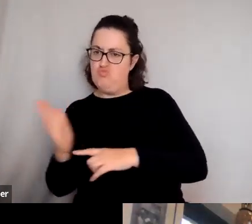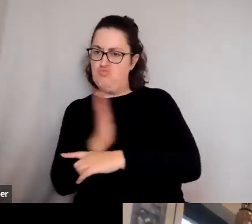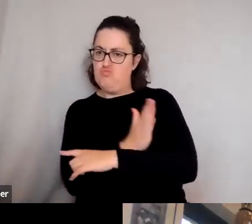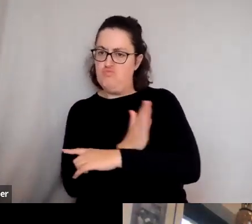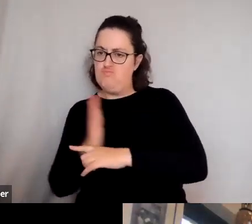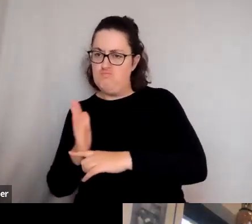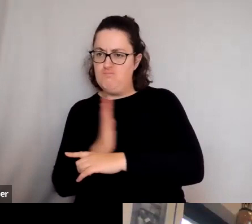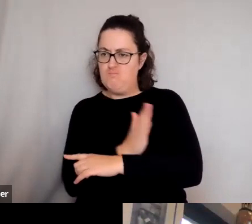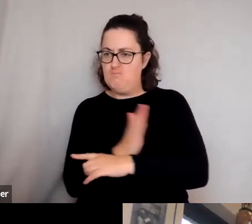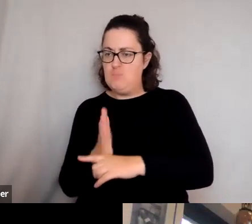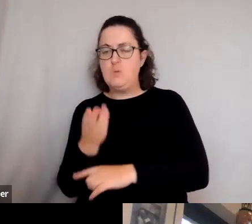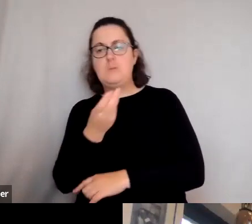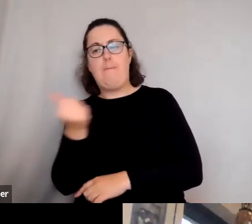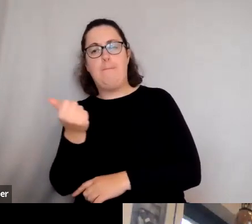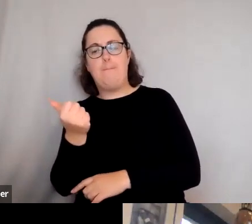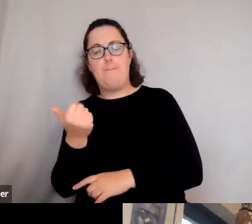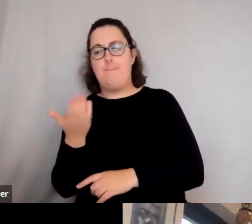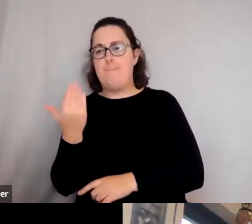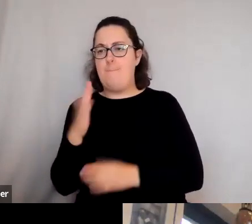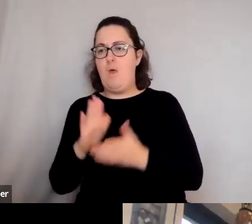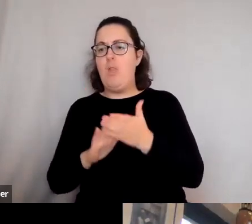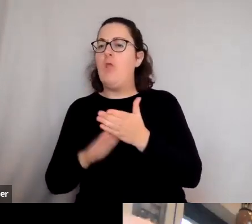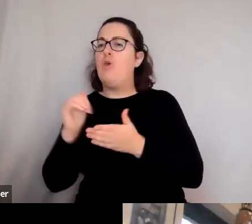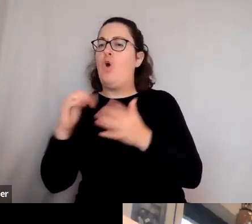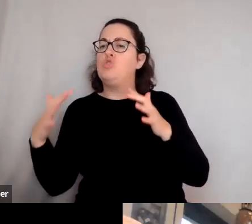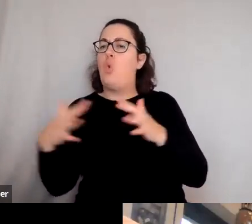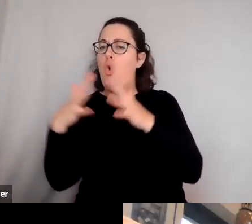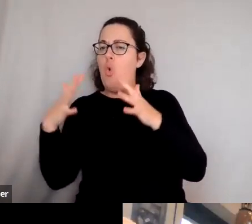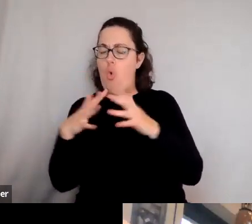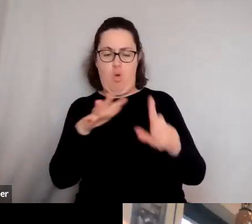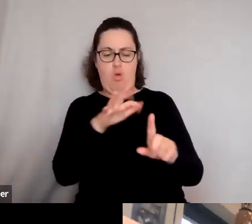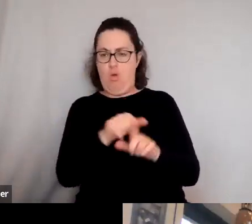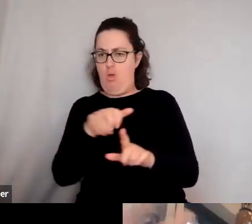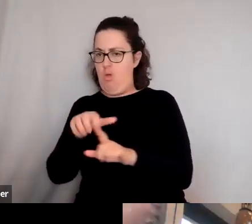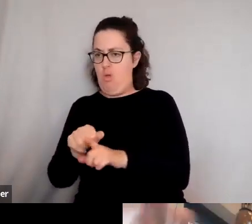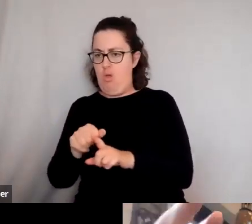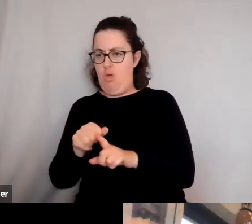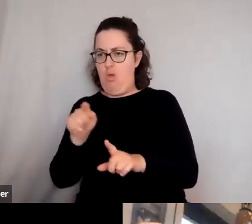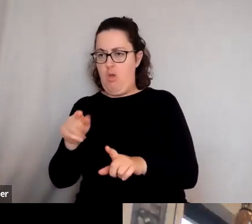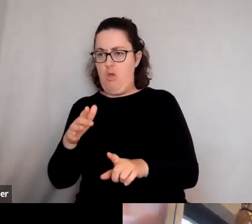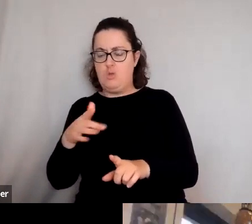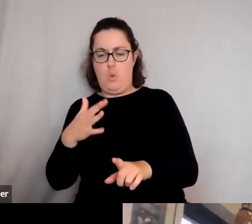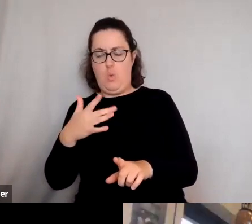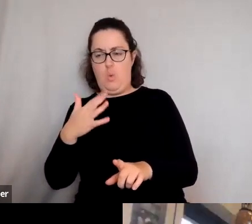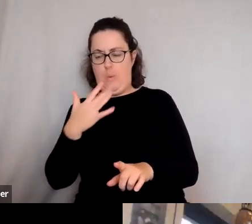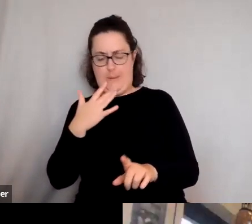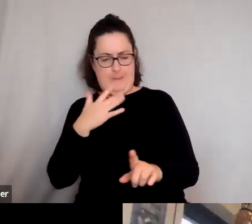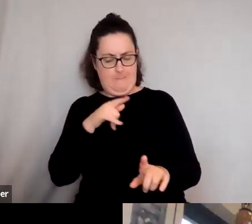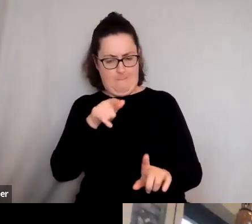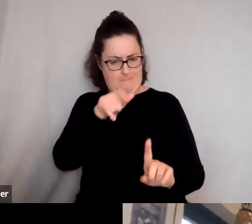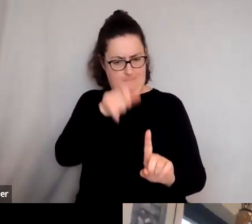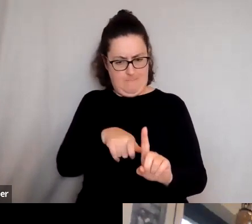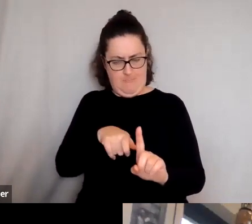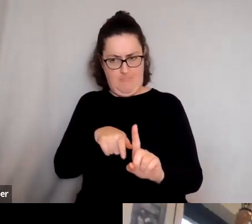some of the recent culture wars, you can see people are wanting, when they're looking at individuals to say they're either